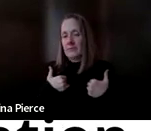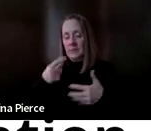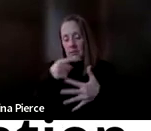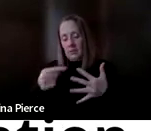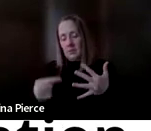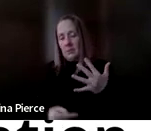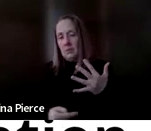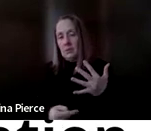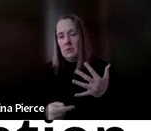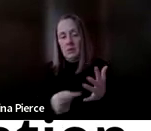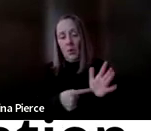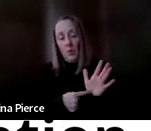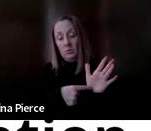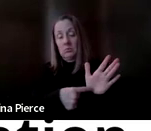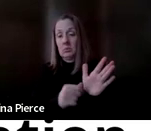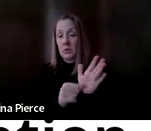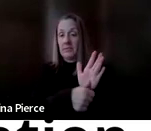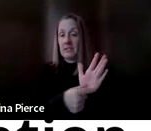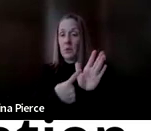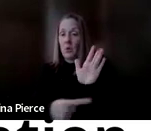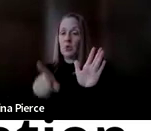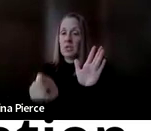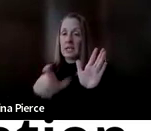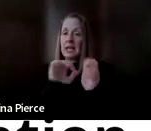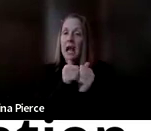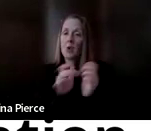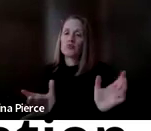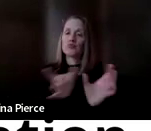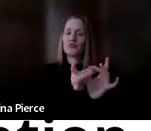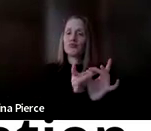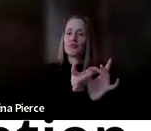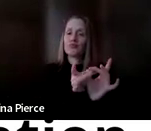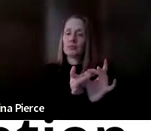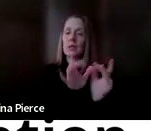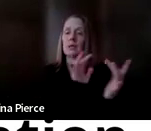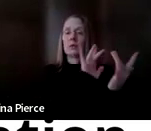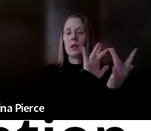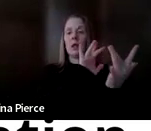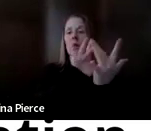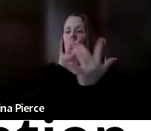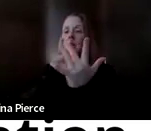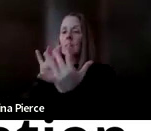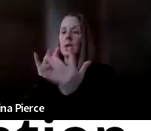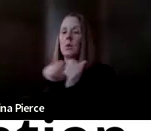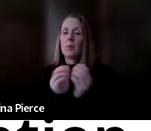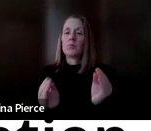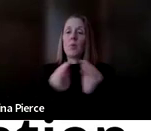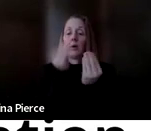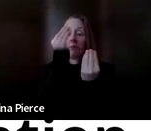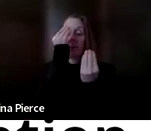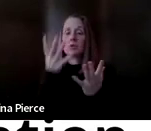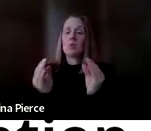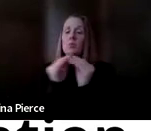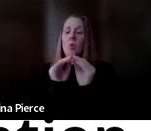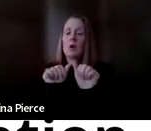focus of what you need and how you can get connected with more agencies and more information across the state. One of the